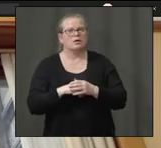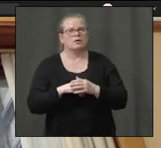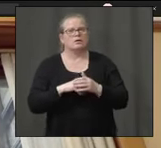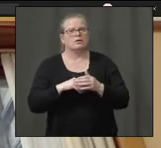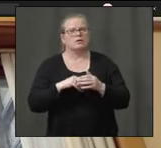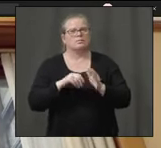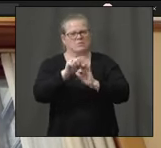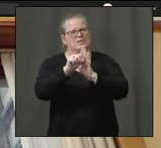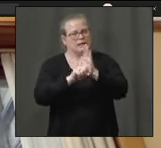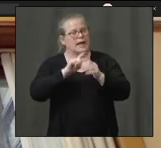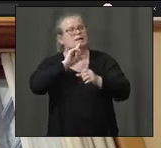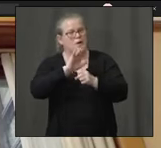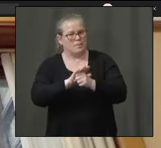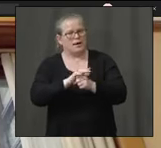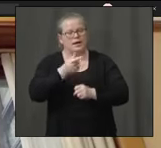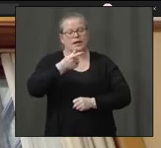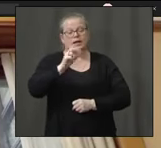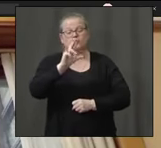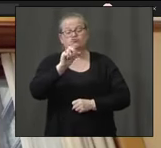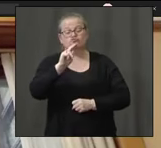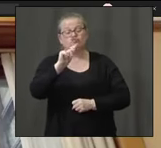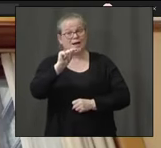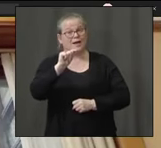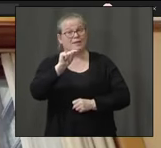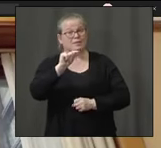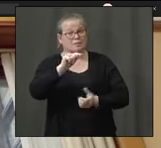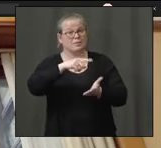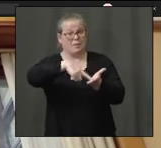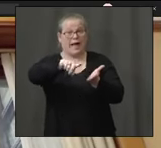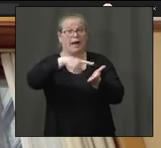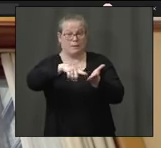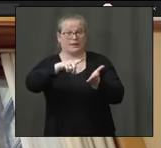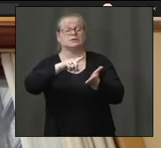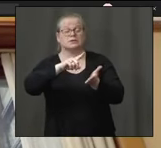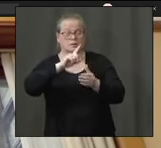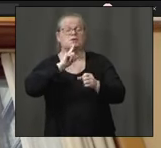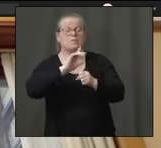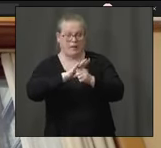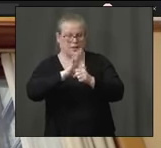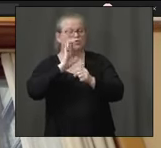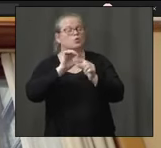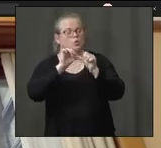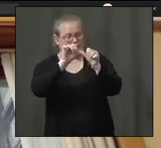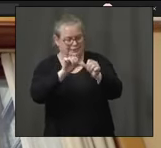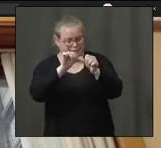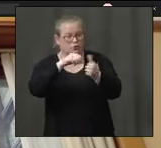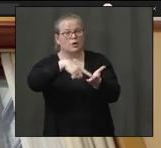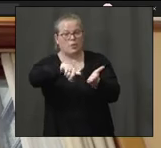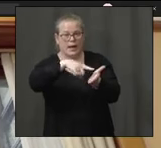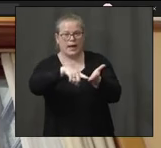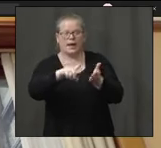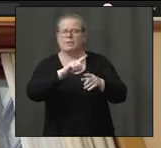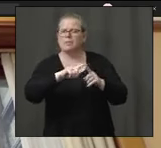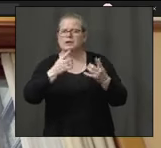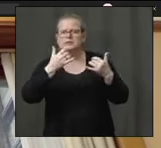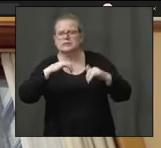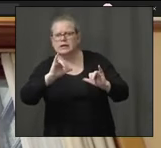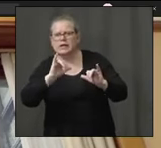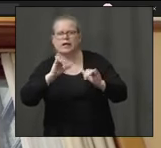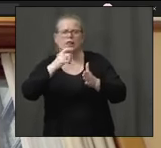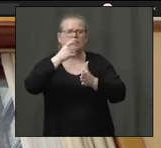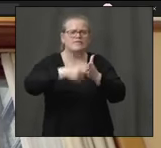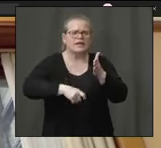organizations that are receiving them or receiving them before, they're still up in the air about fee-for-service